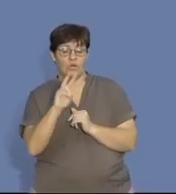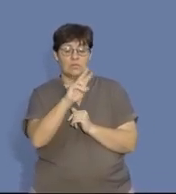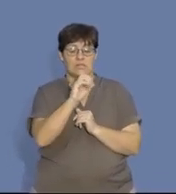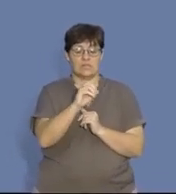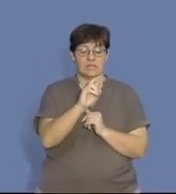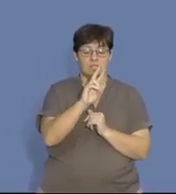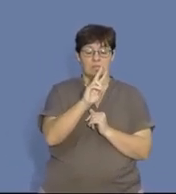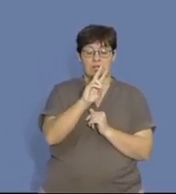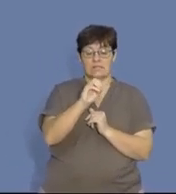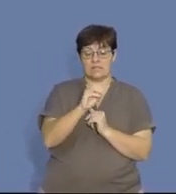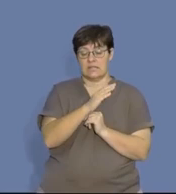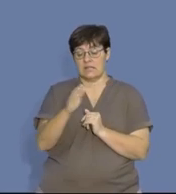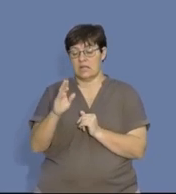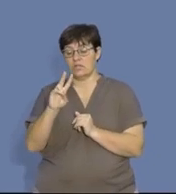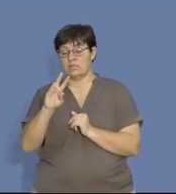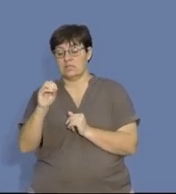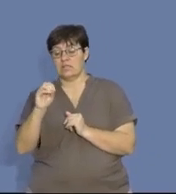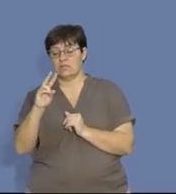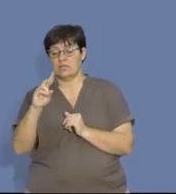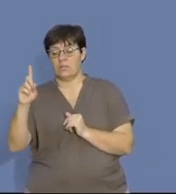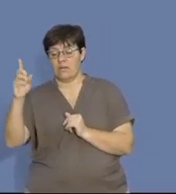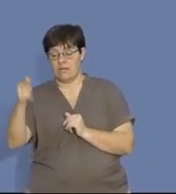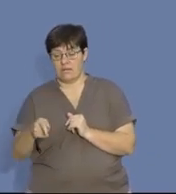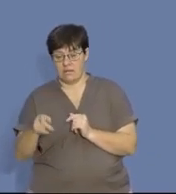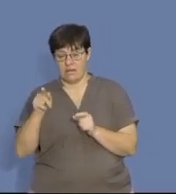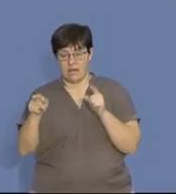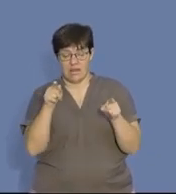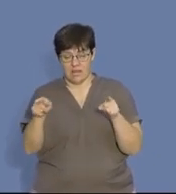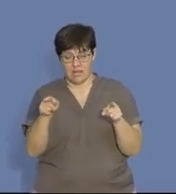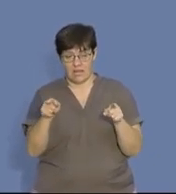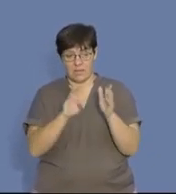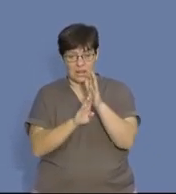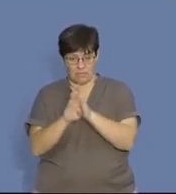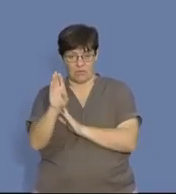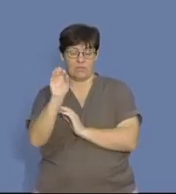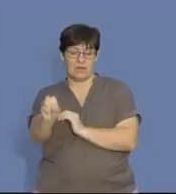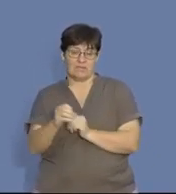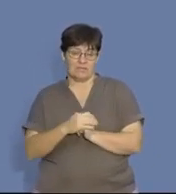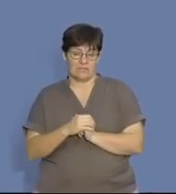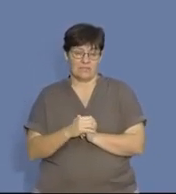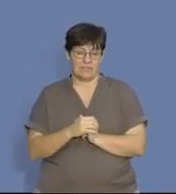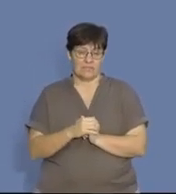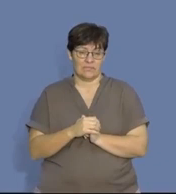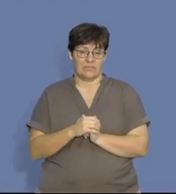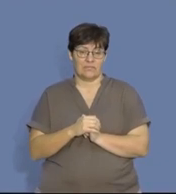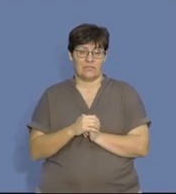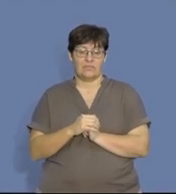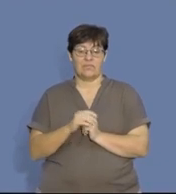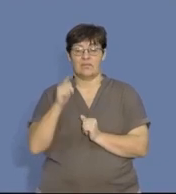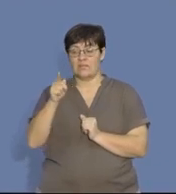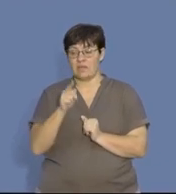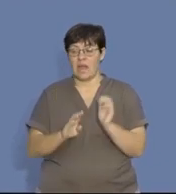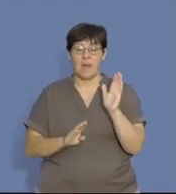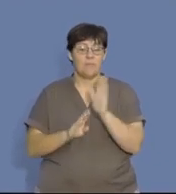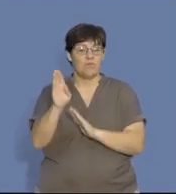compare 2020 to 2021, we can clearly see that there is an improvement, right? Now, what